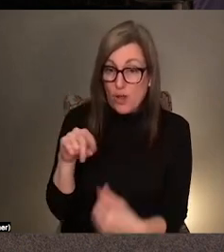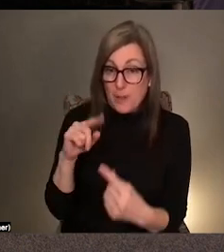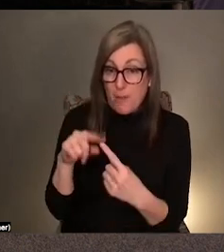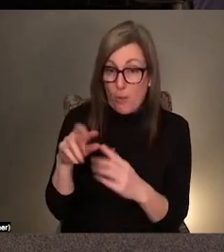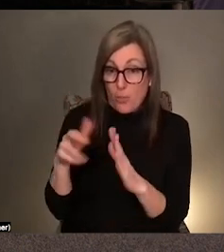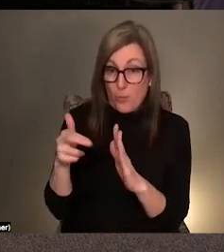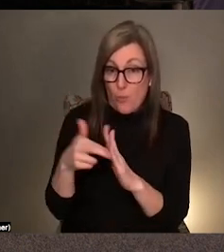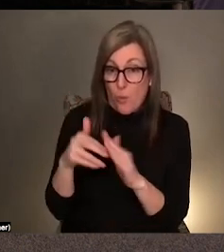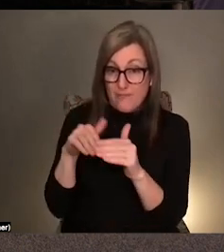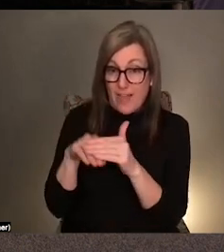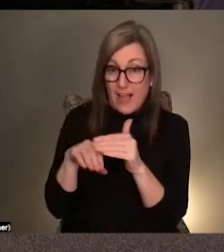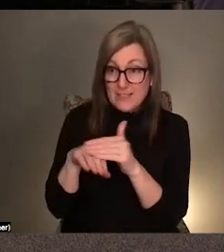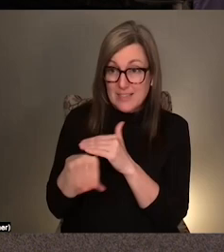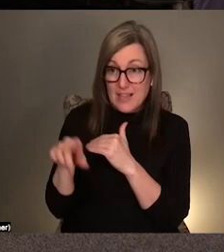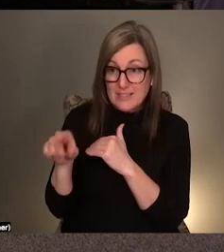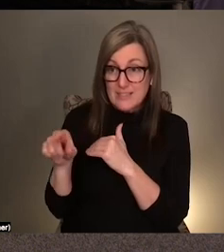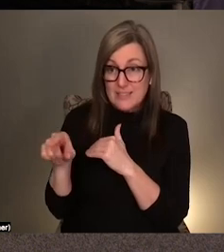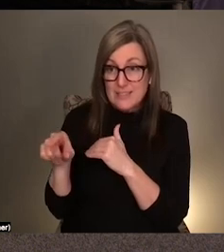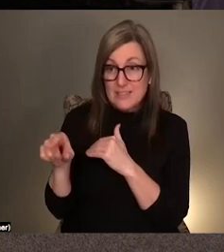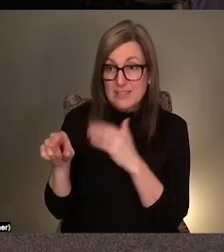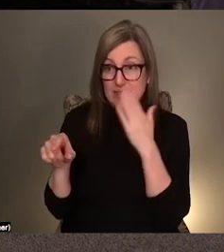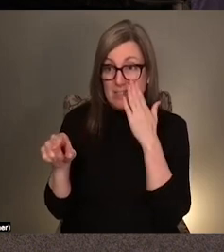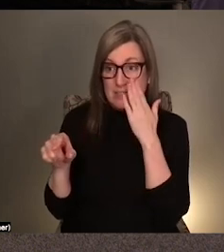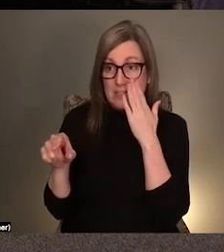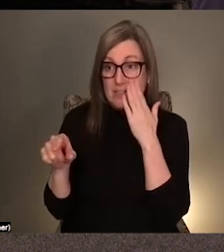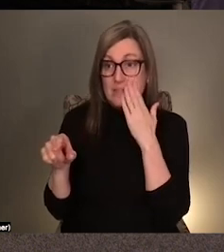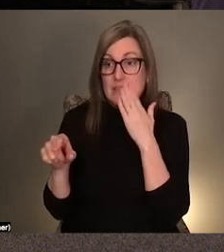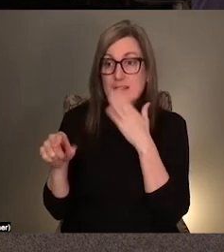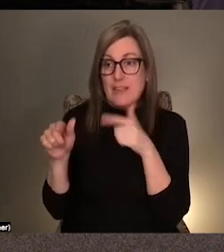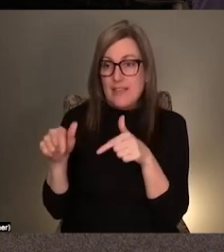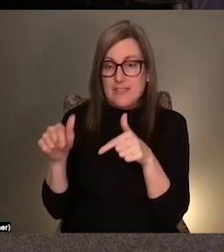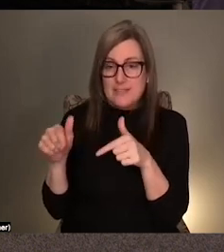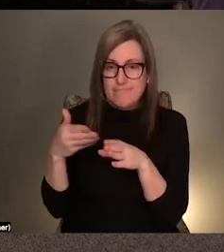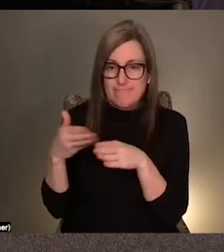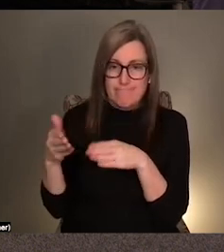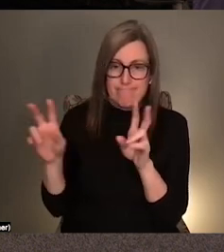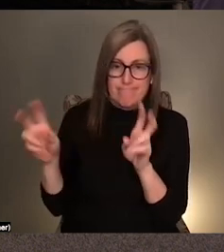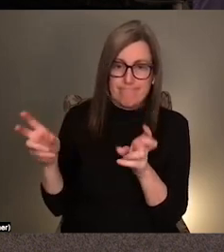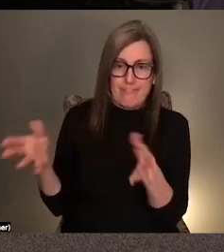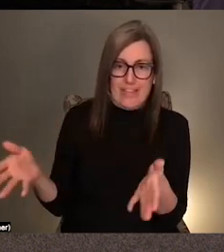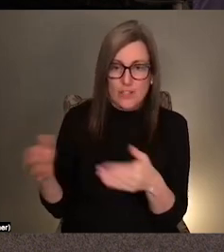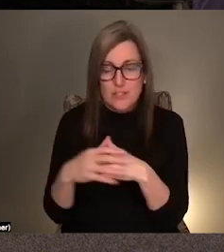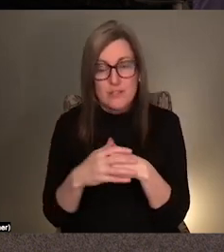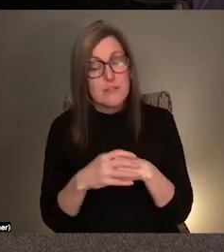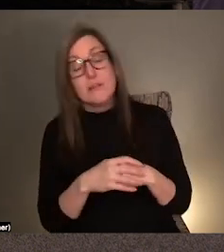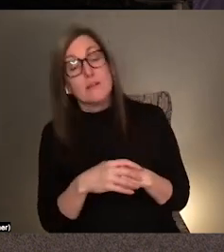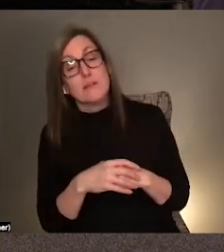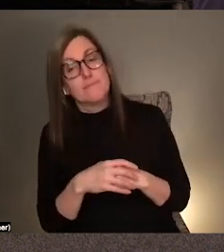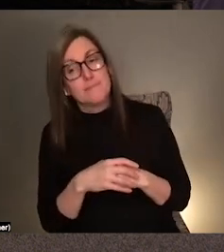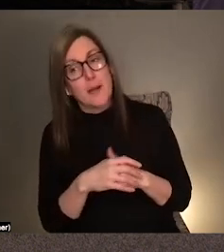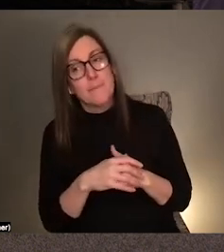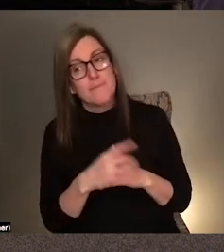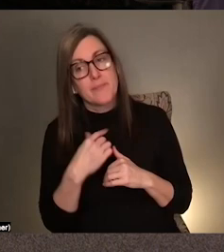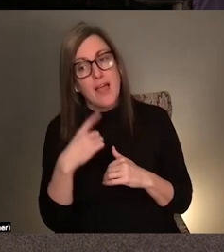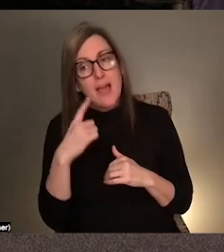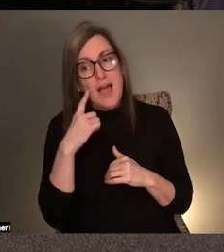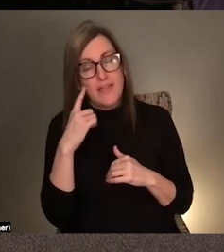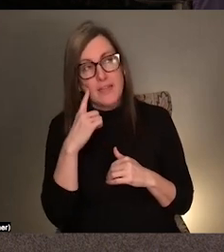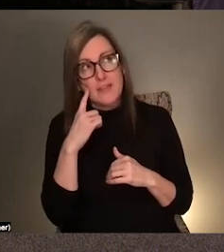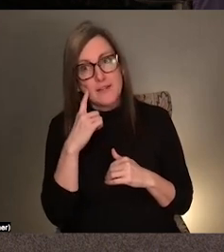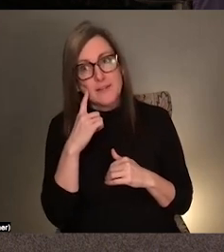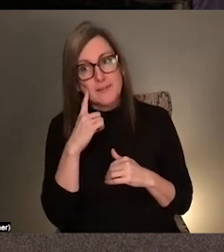in this domain genre field or however you refer to it. Sure. Yeah. I just think that there are a lot of, um, I mean,